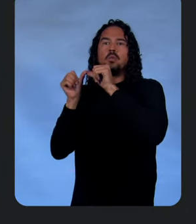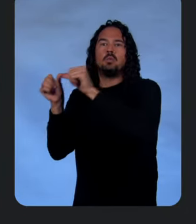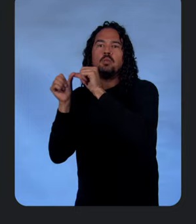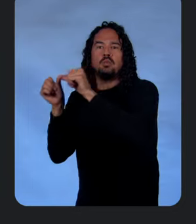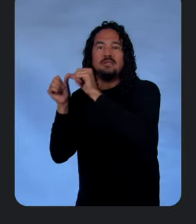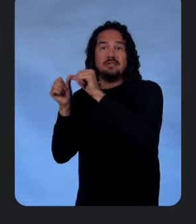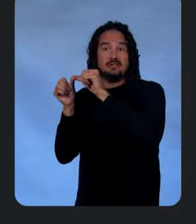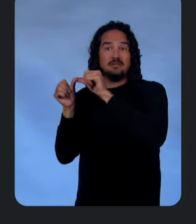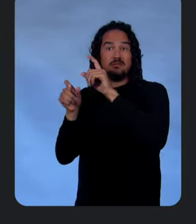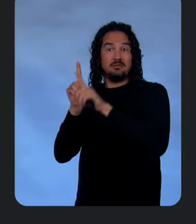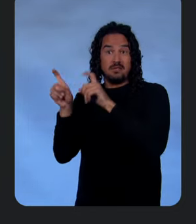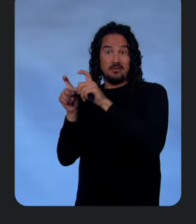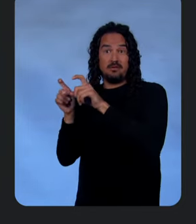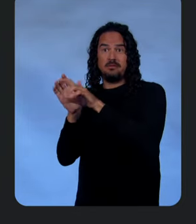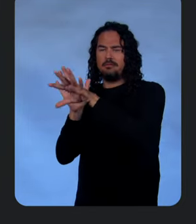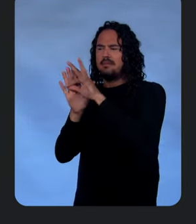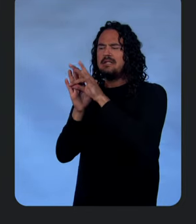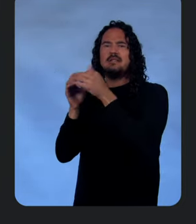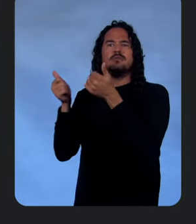service account.